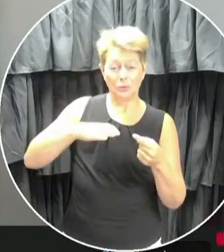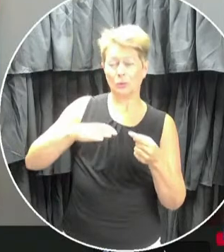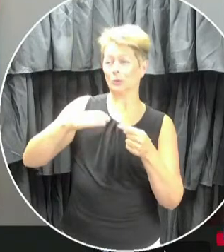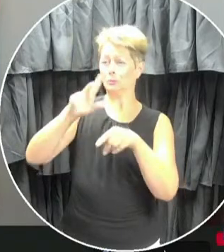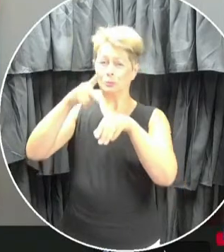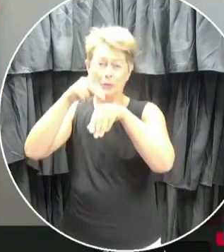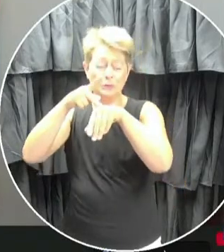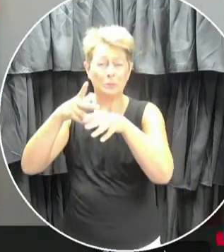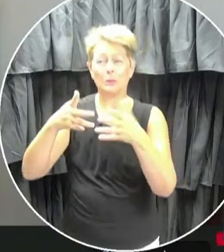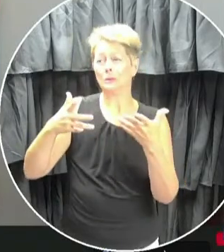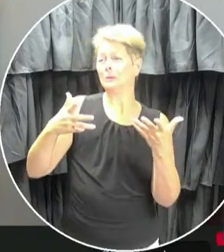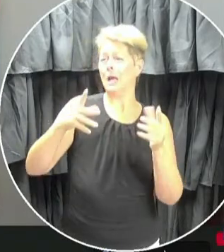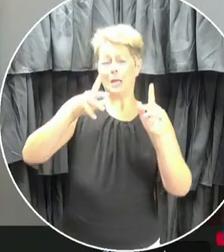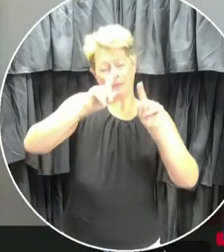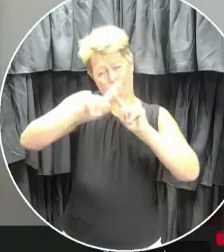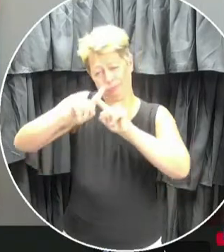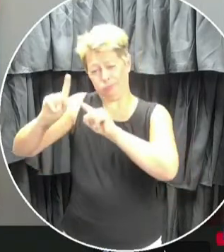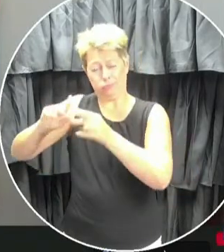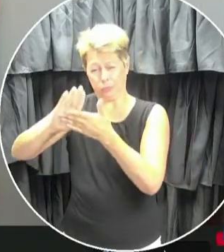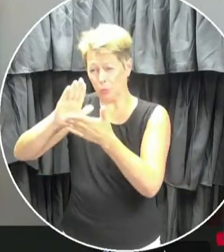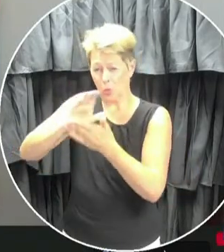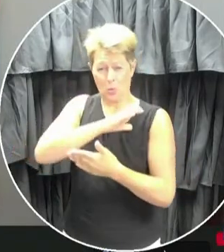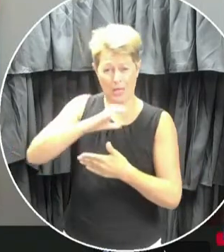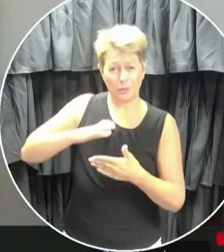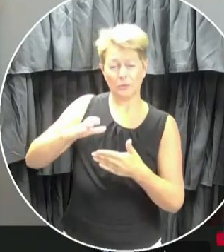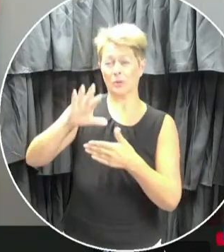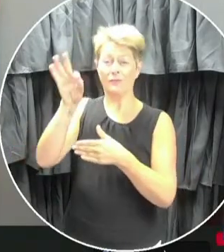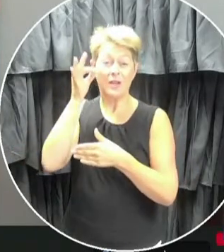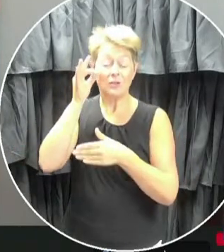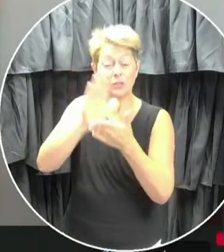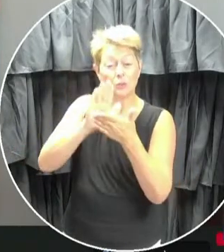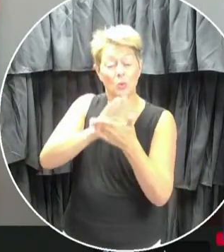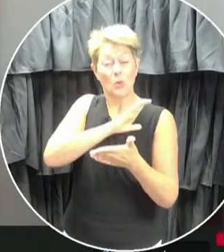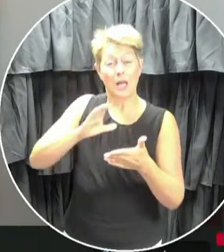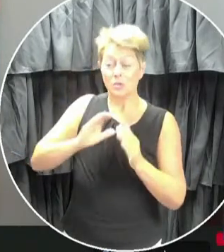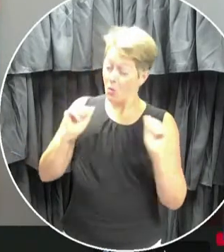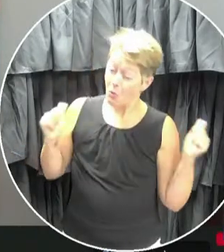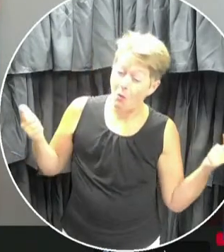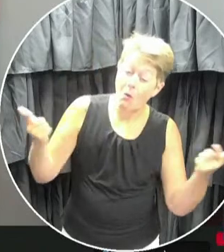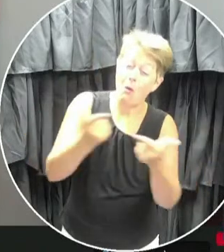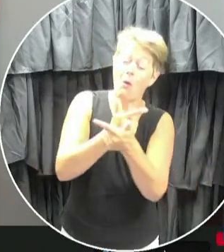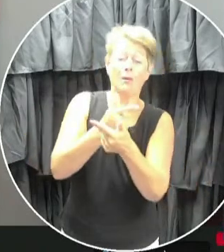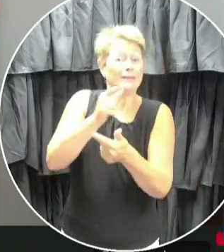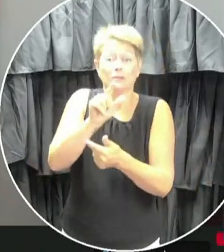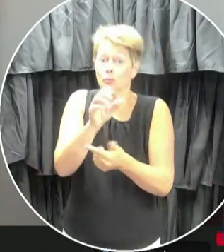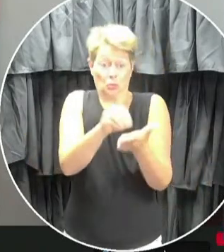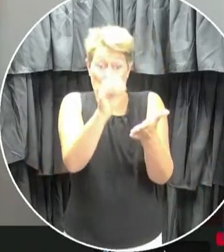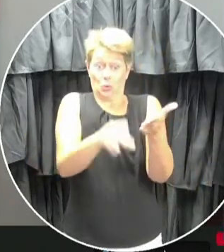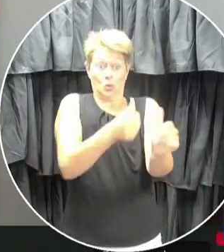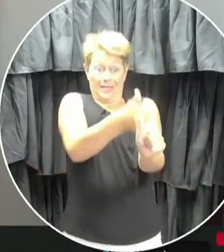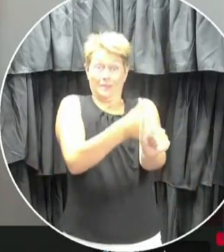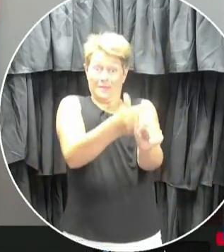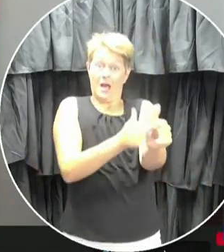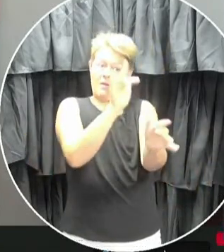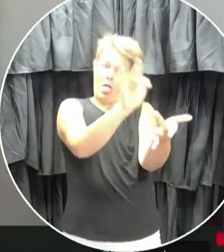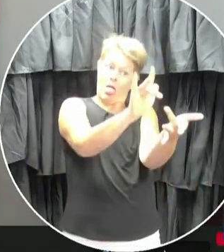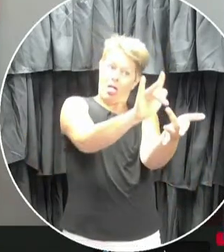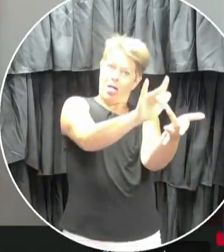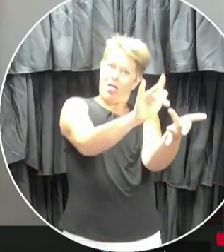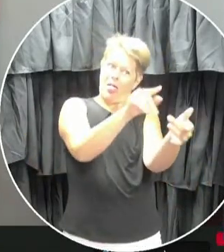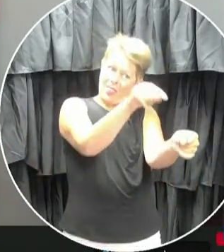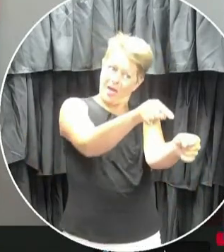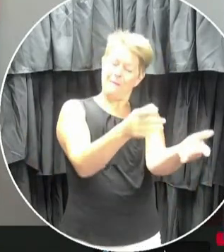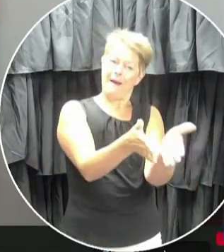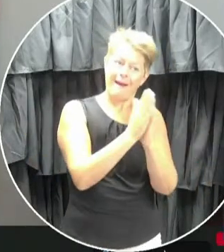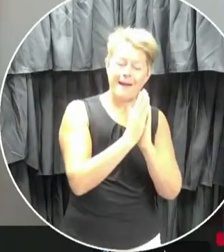parent representatives through school councils and the Federation of School Councils, and students, even reaching out to the students, our primary stakeholders,